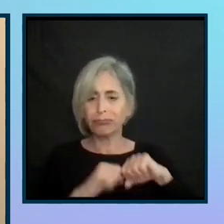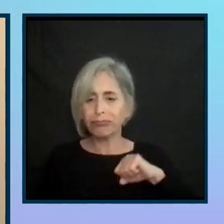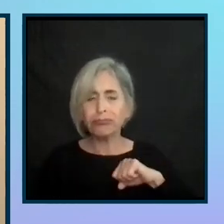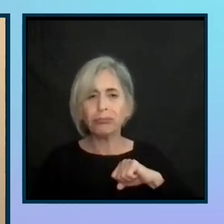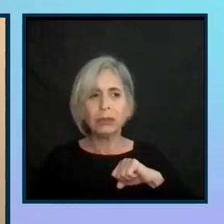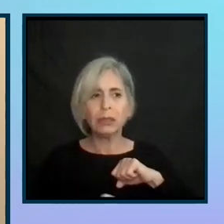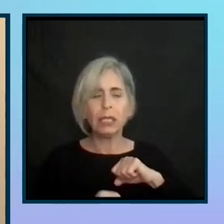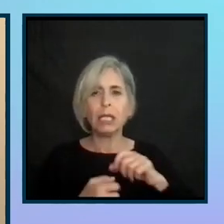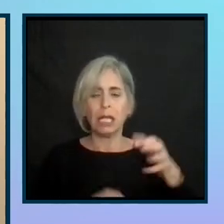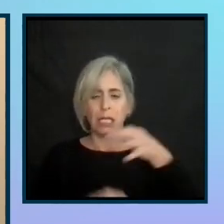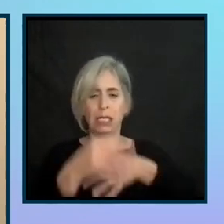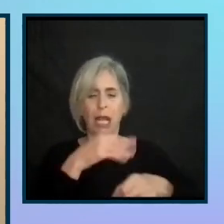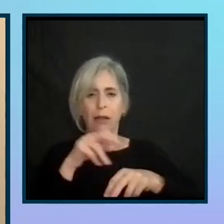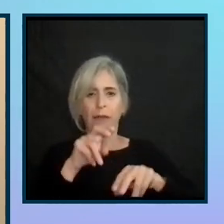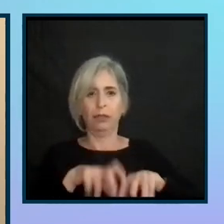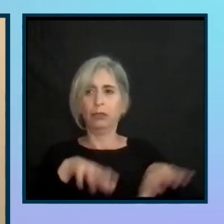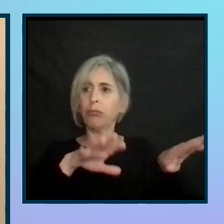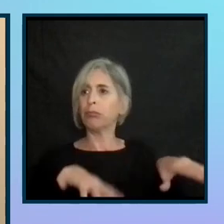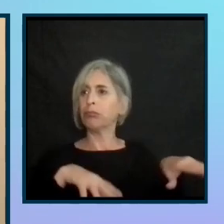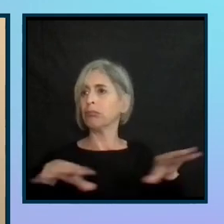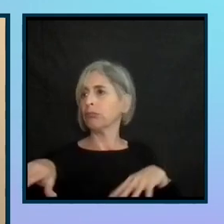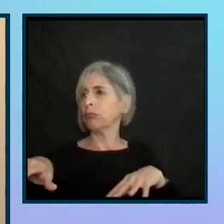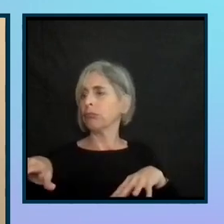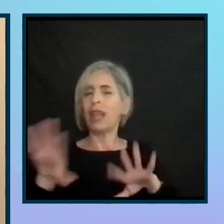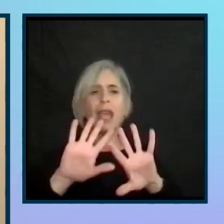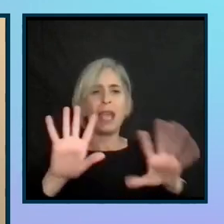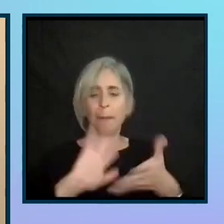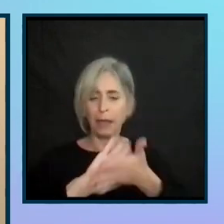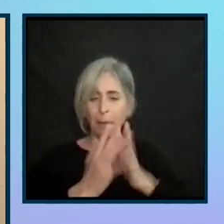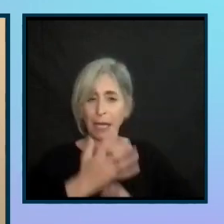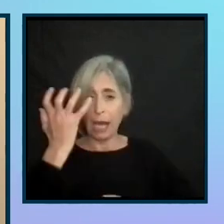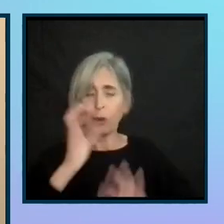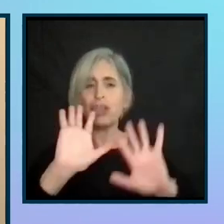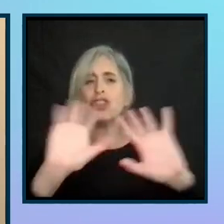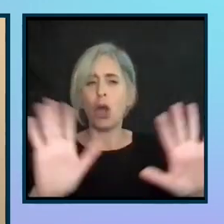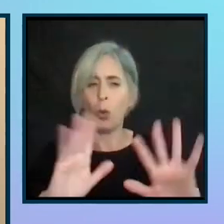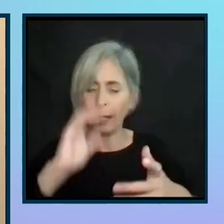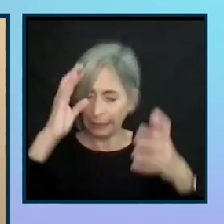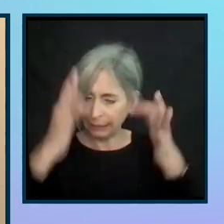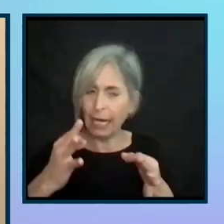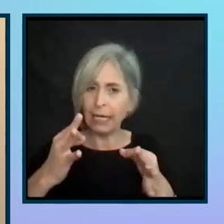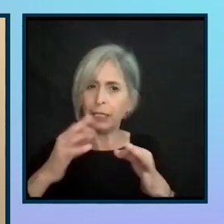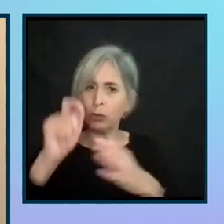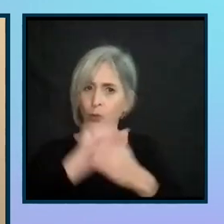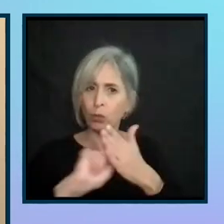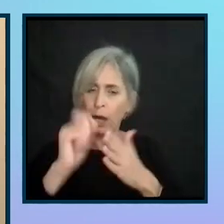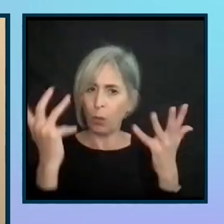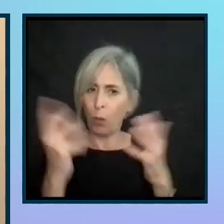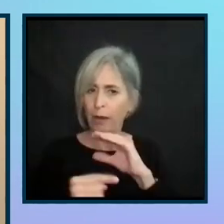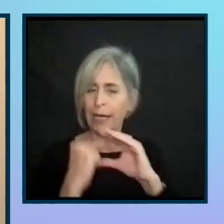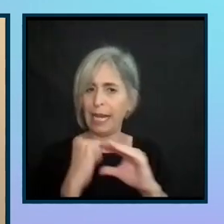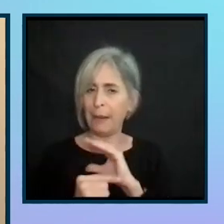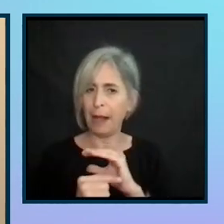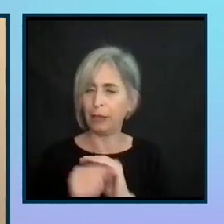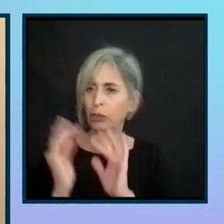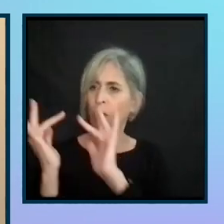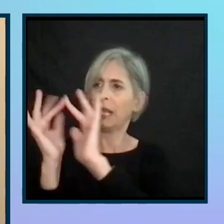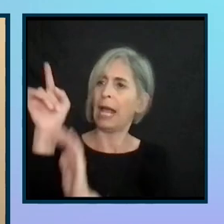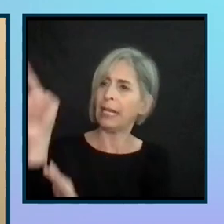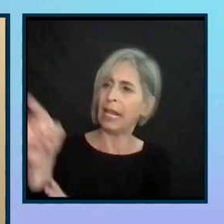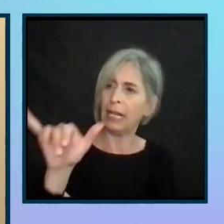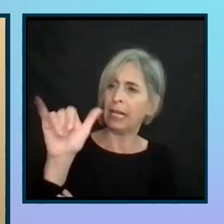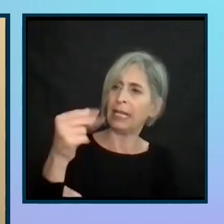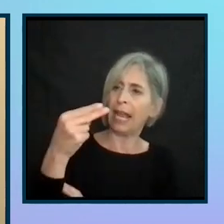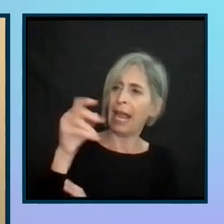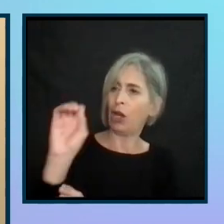and instead of getting angry, I sat down and composed a lengthy email to my contact at Yahoo.